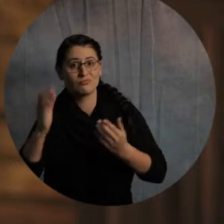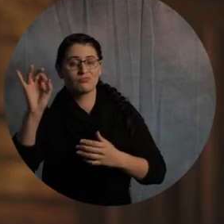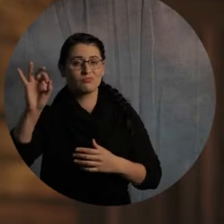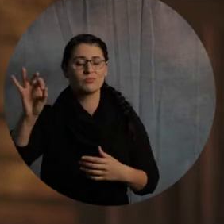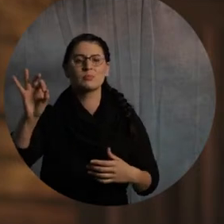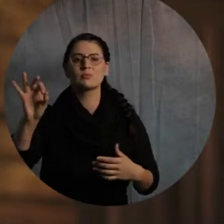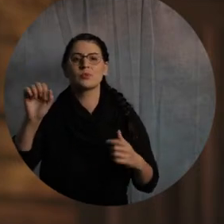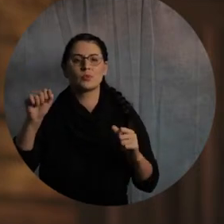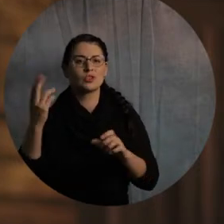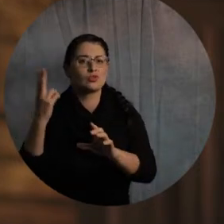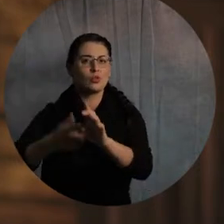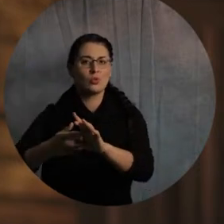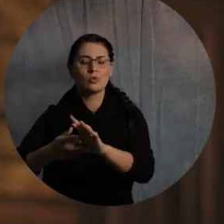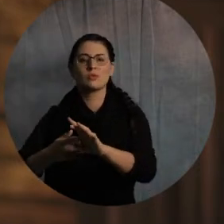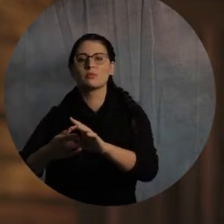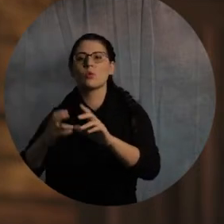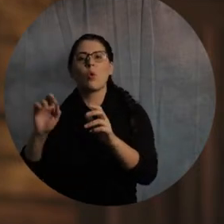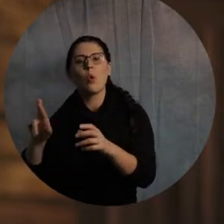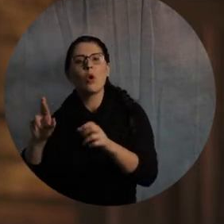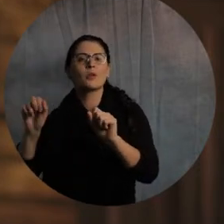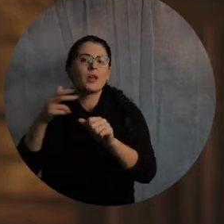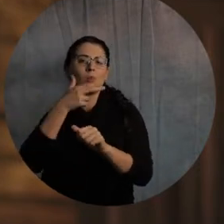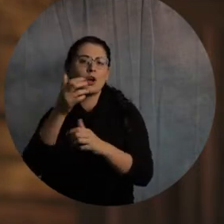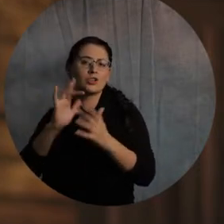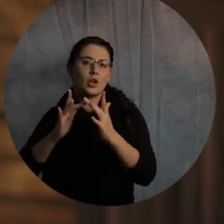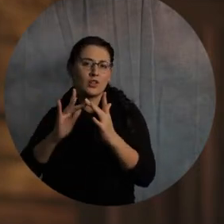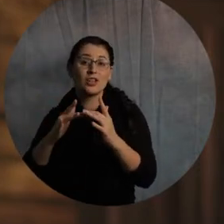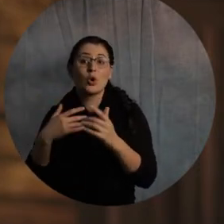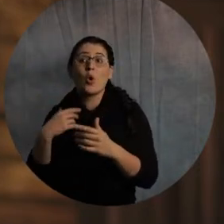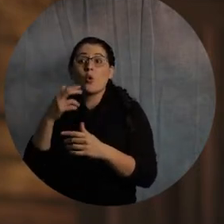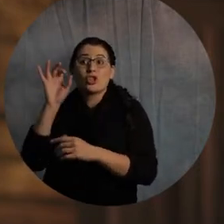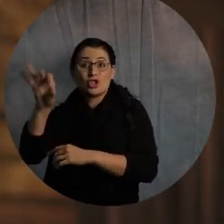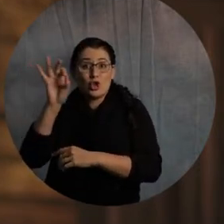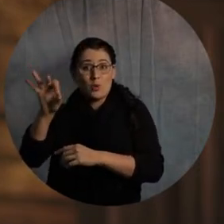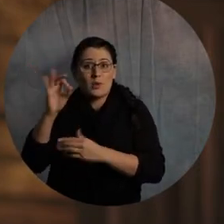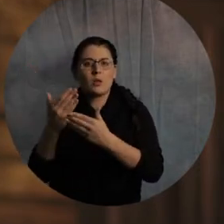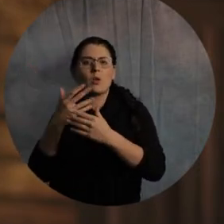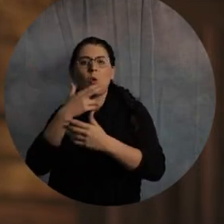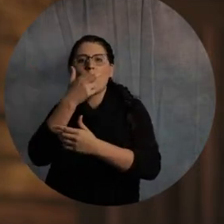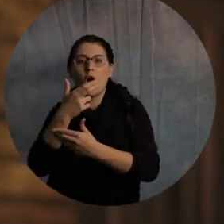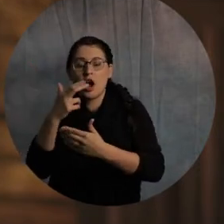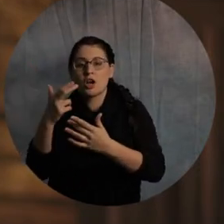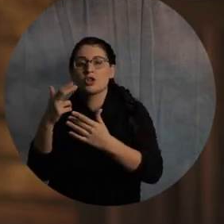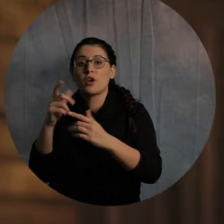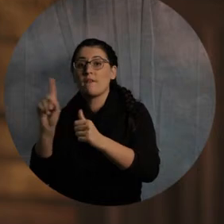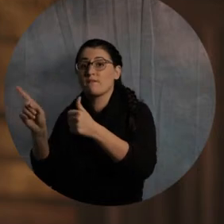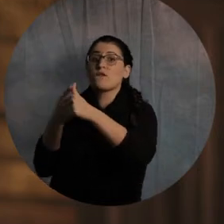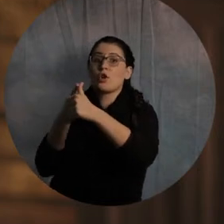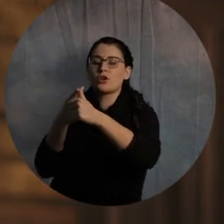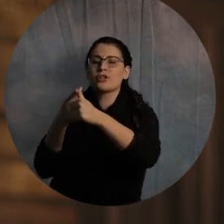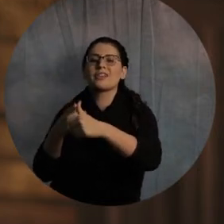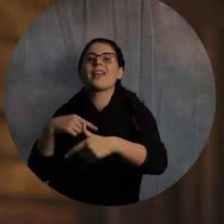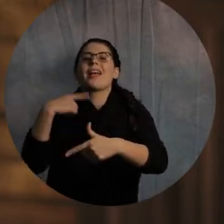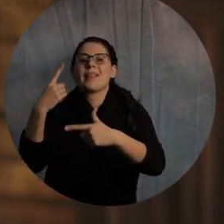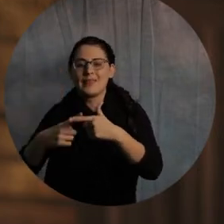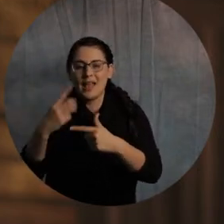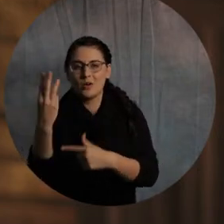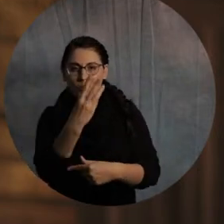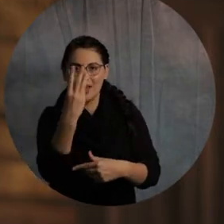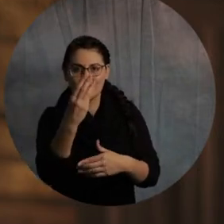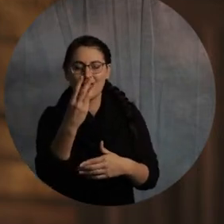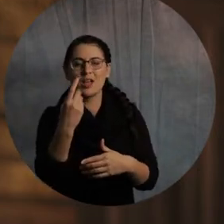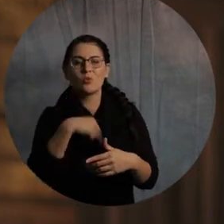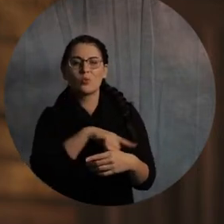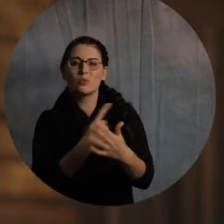don't worry about it. It's still posted on Facebook and YouTube. And so if you can watch the sermon before our Bible study, this is going to be a really cool follow